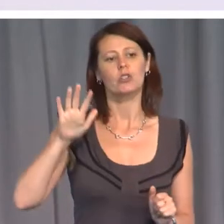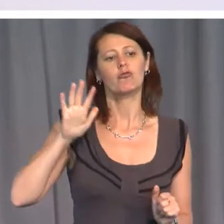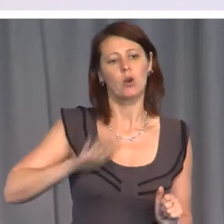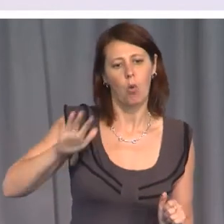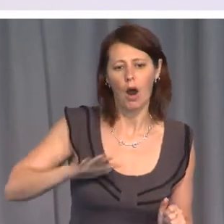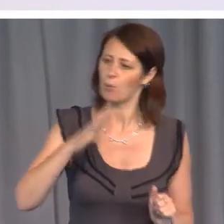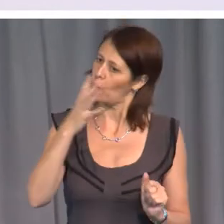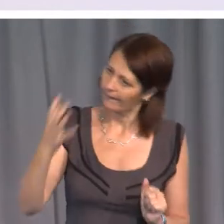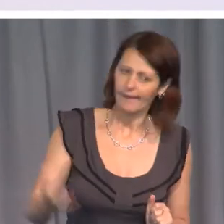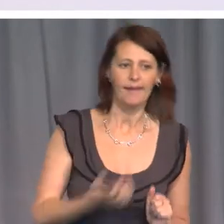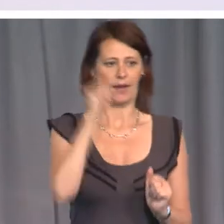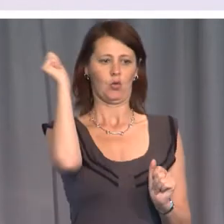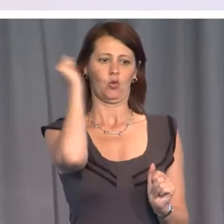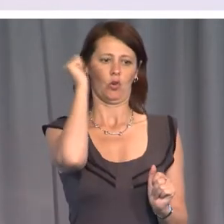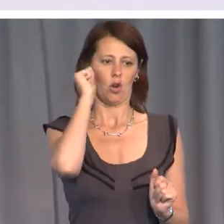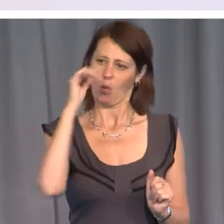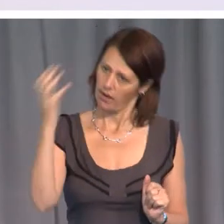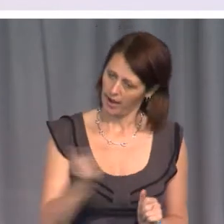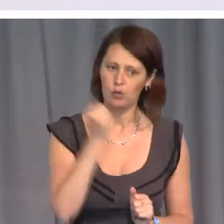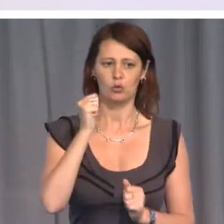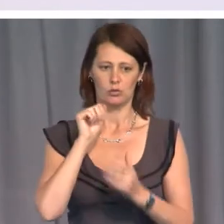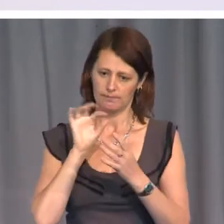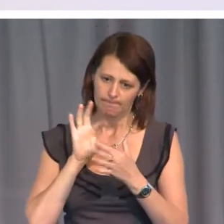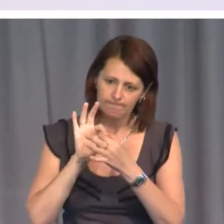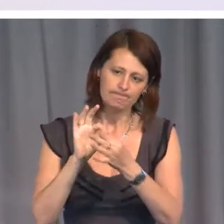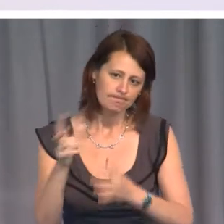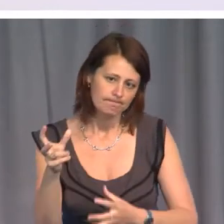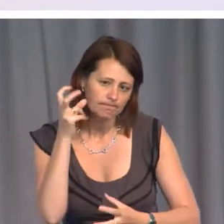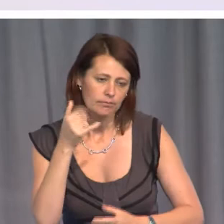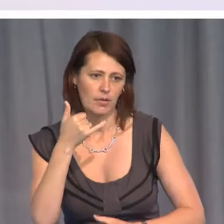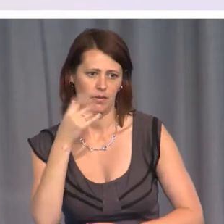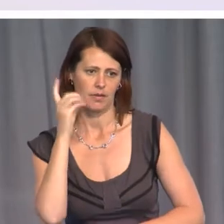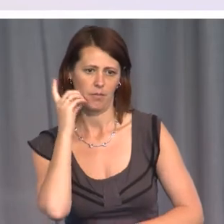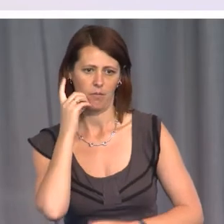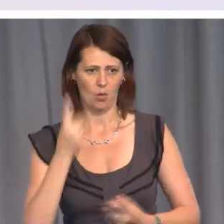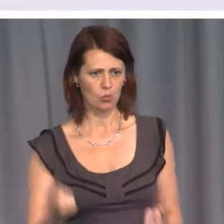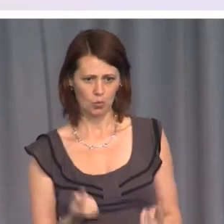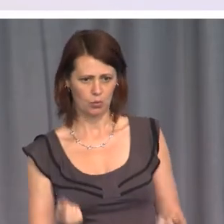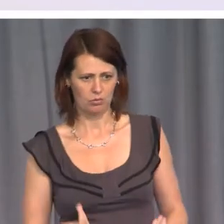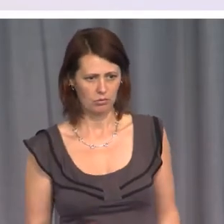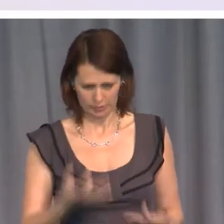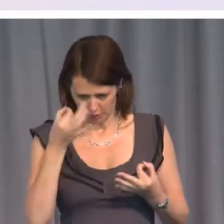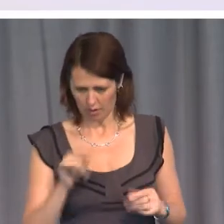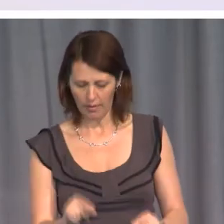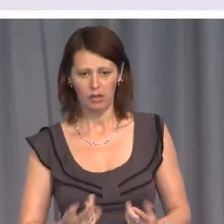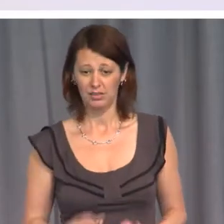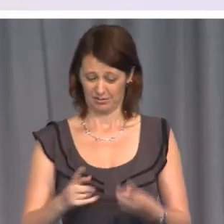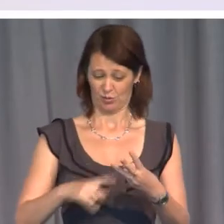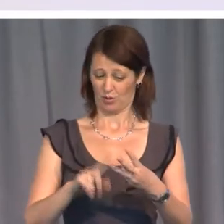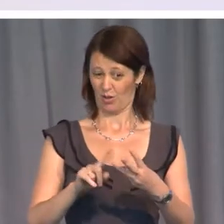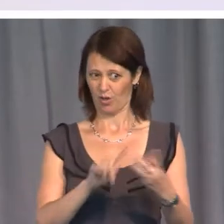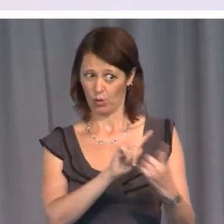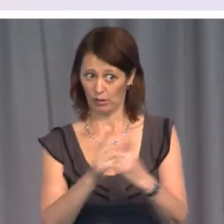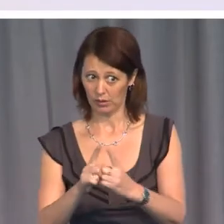that Australia bug that mobile phone? And who, I suppose the third thing is